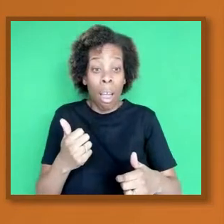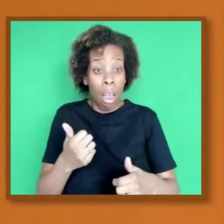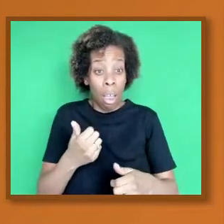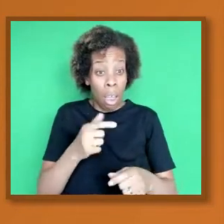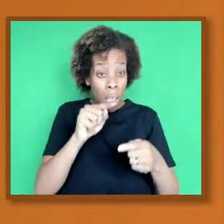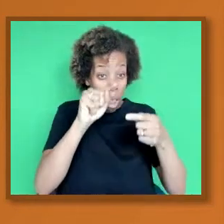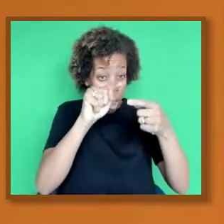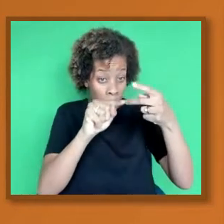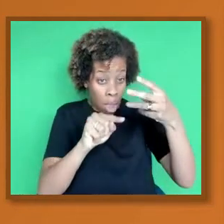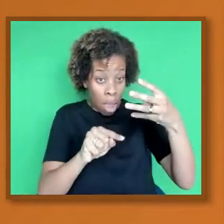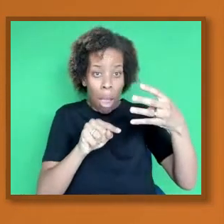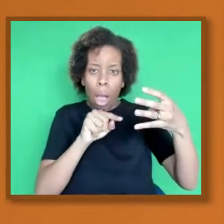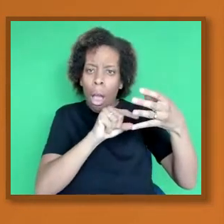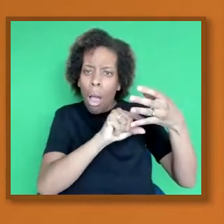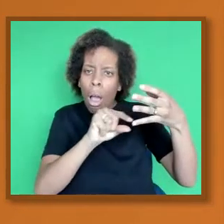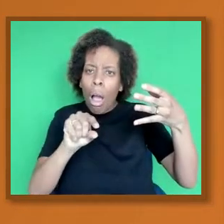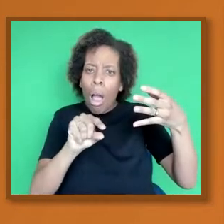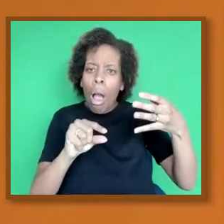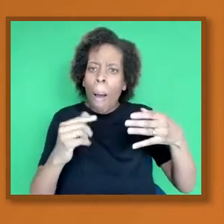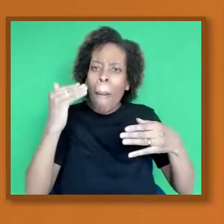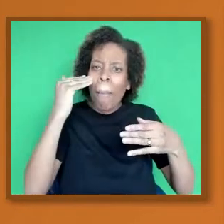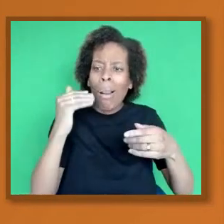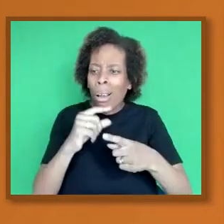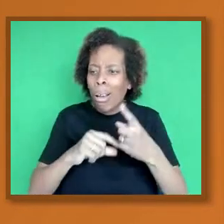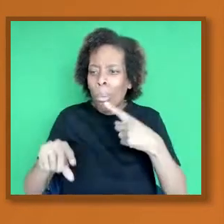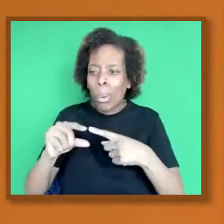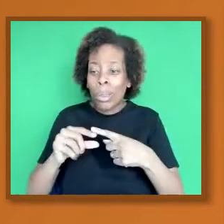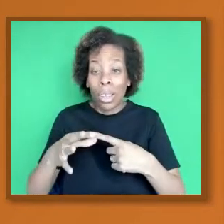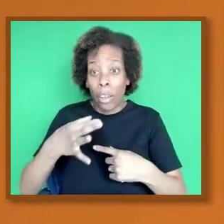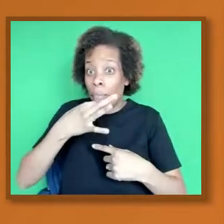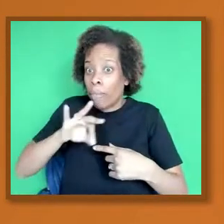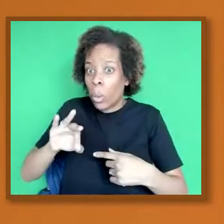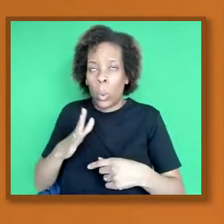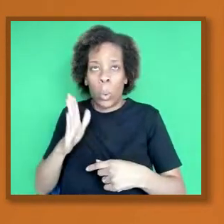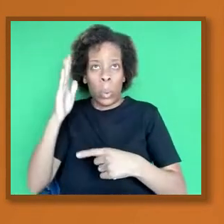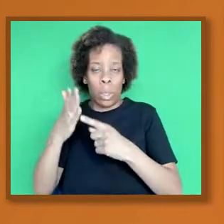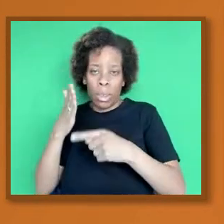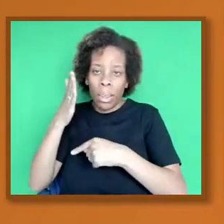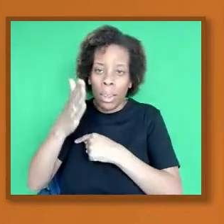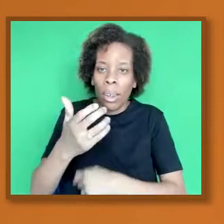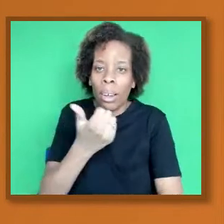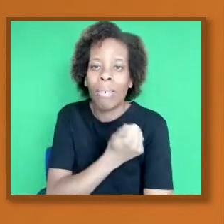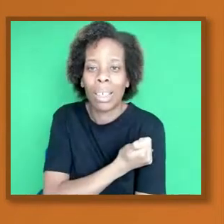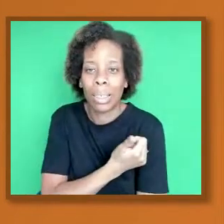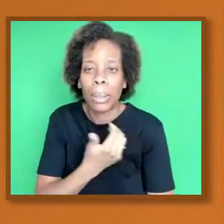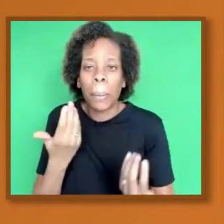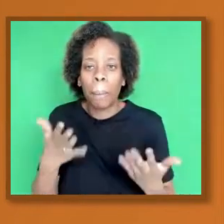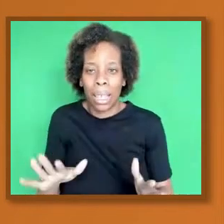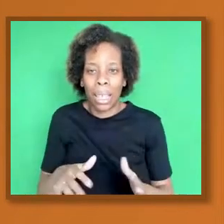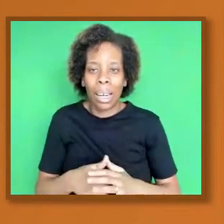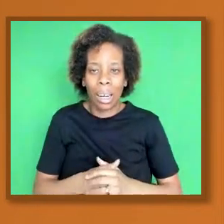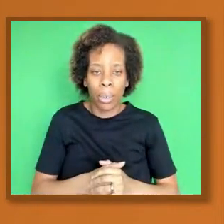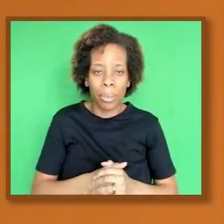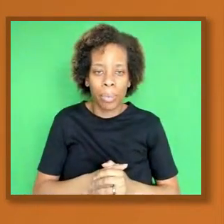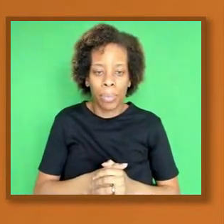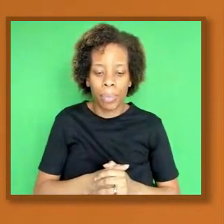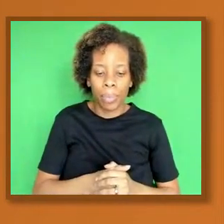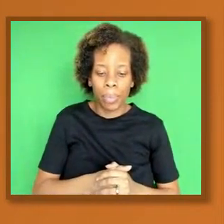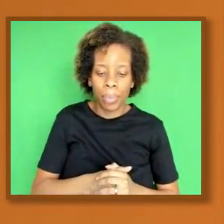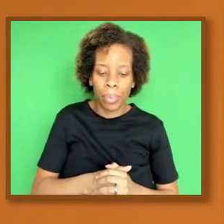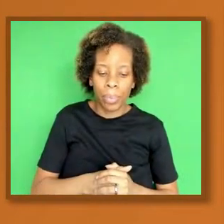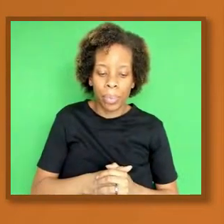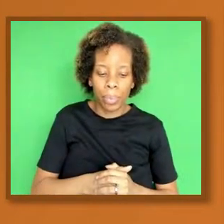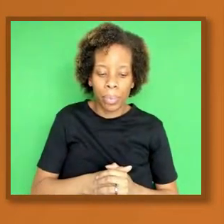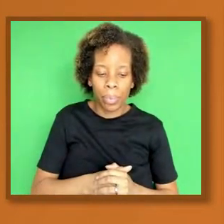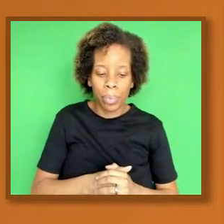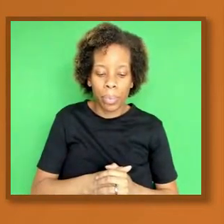the other populations or all of the other demographics and that and that goes